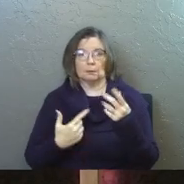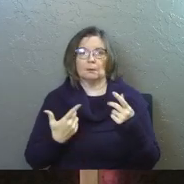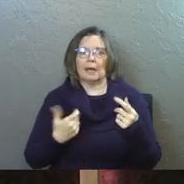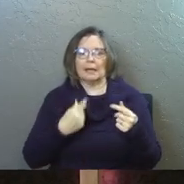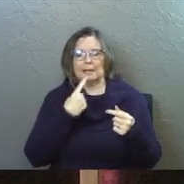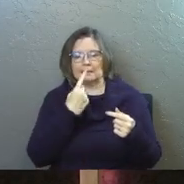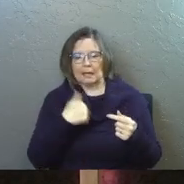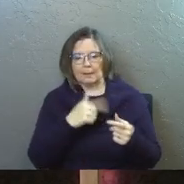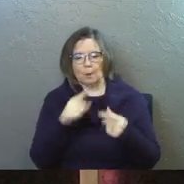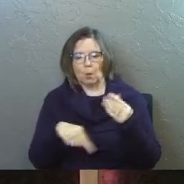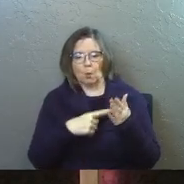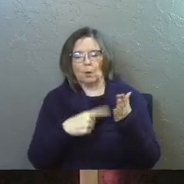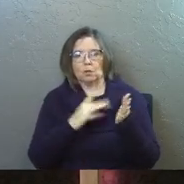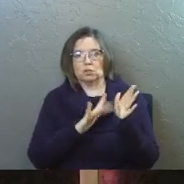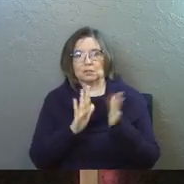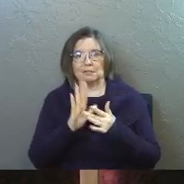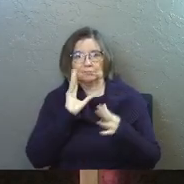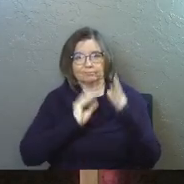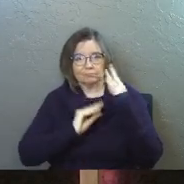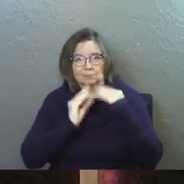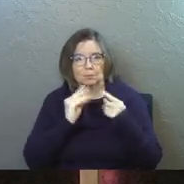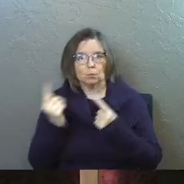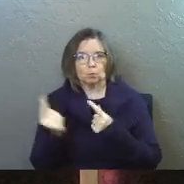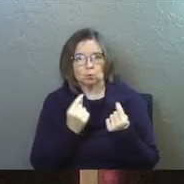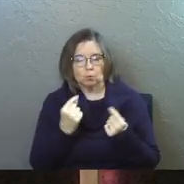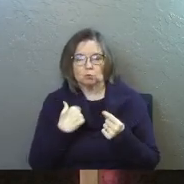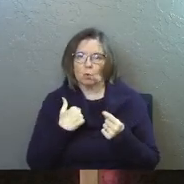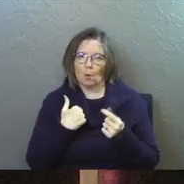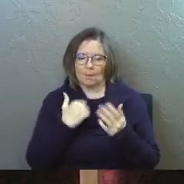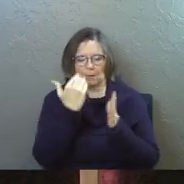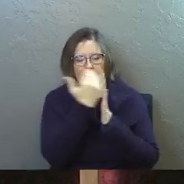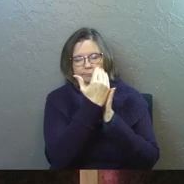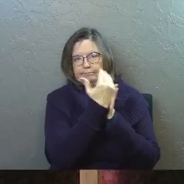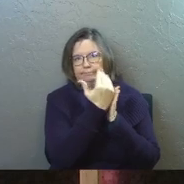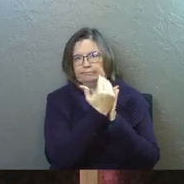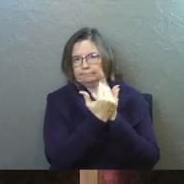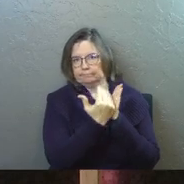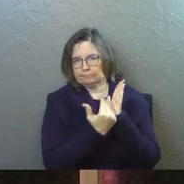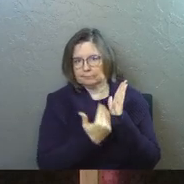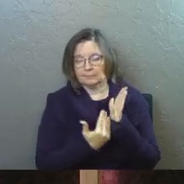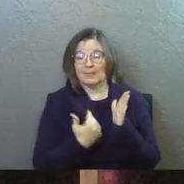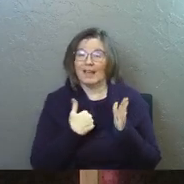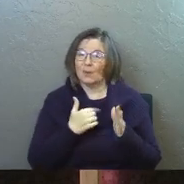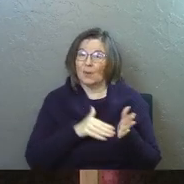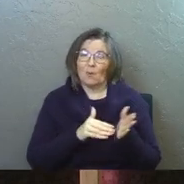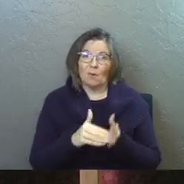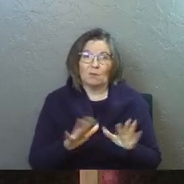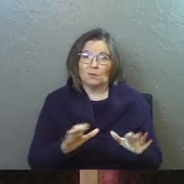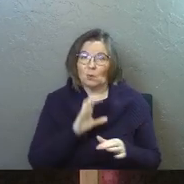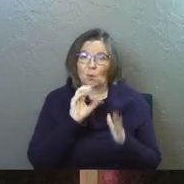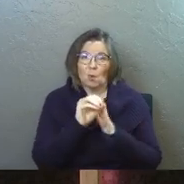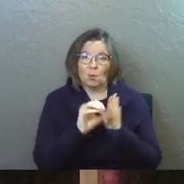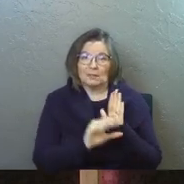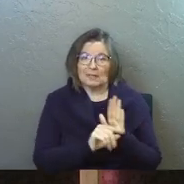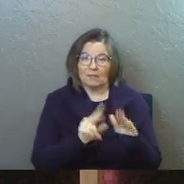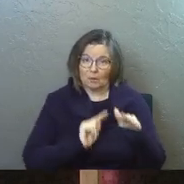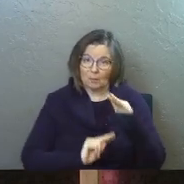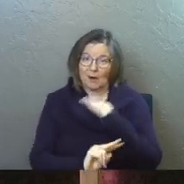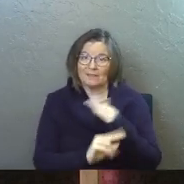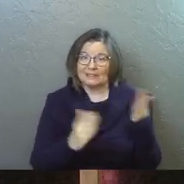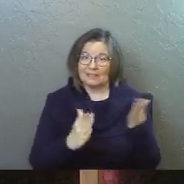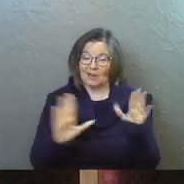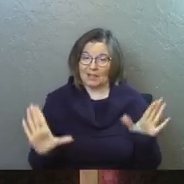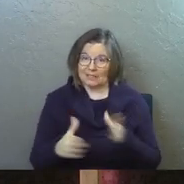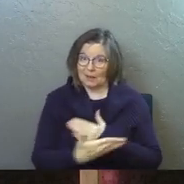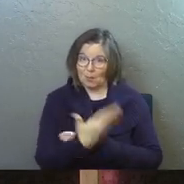he's telling us about what Jesus would do. And so I'm going to walk us through this and we don't often do Old Testament prophecy